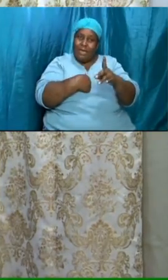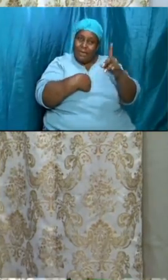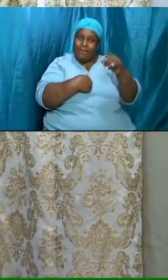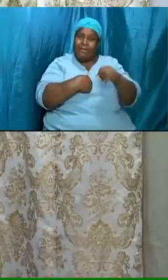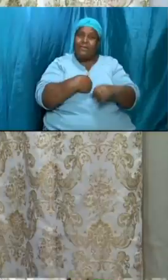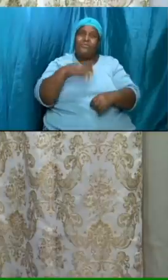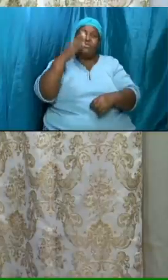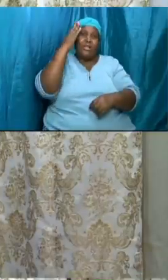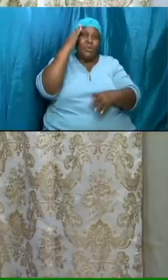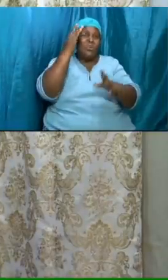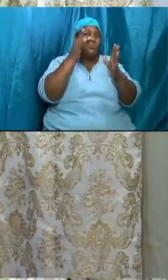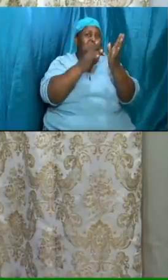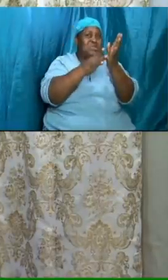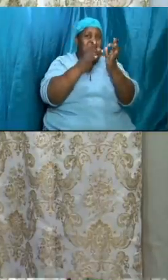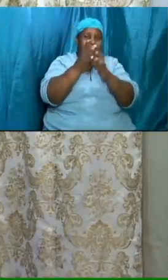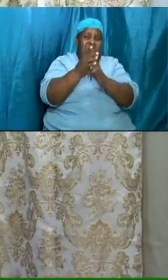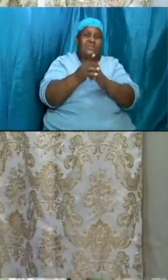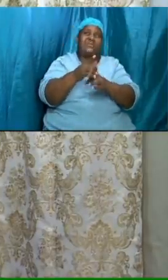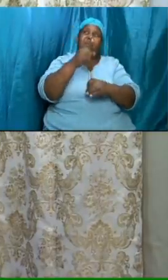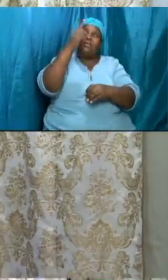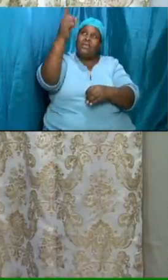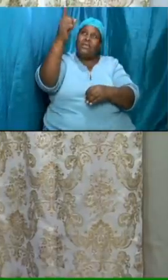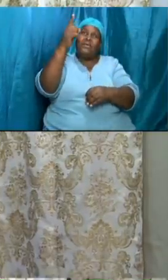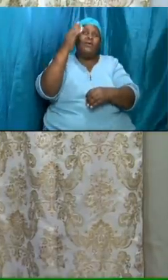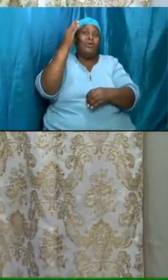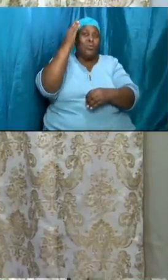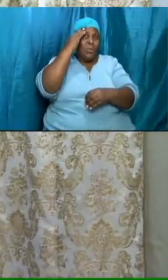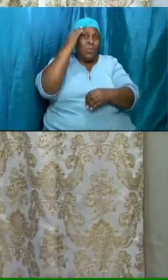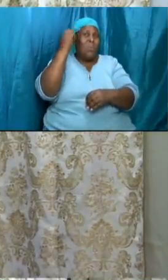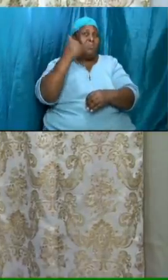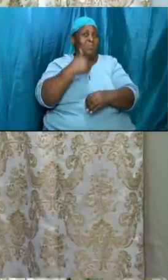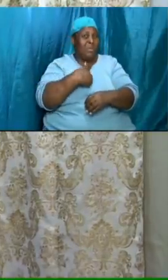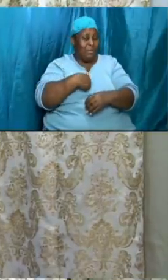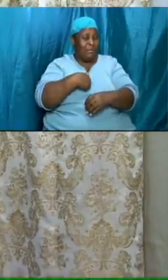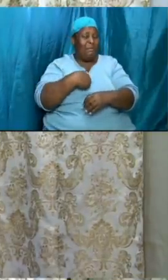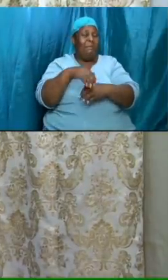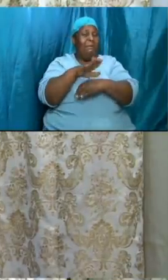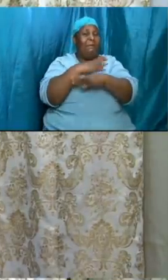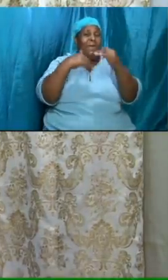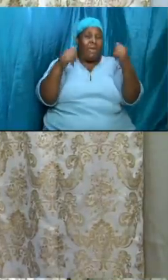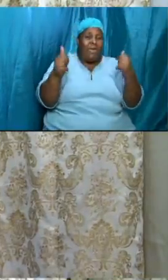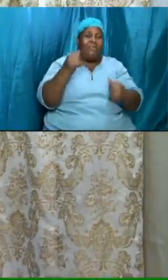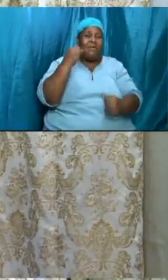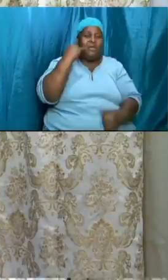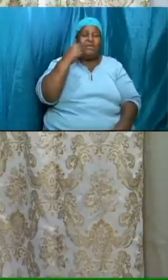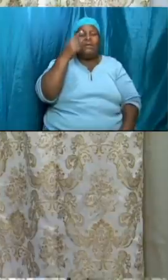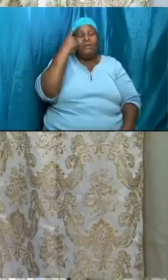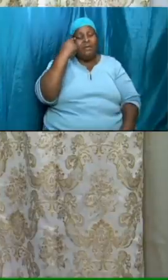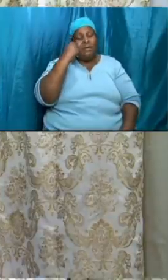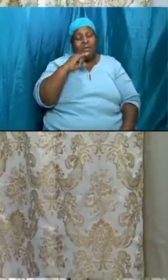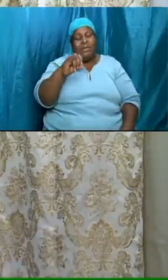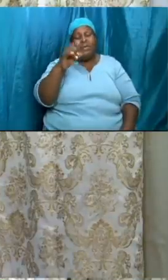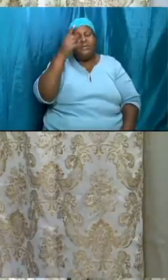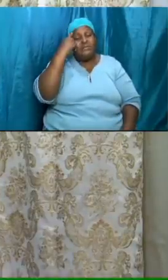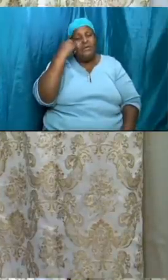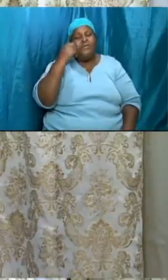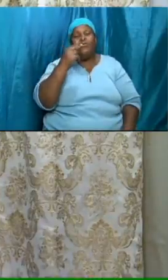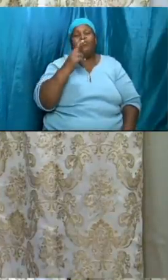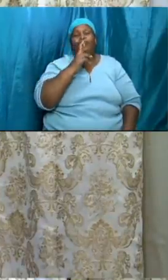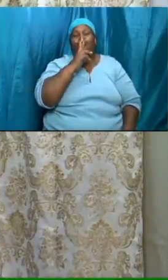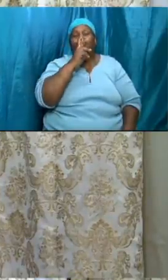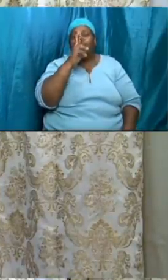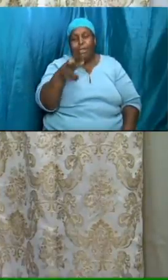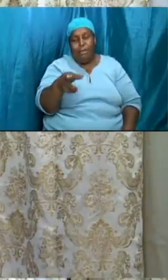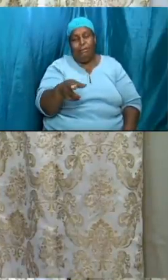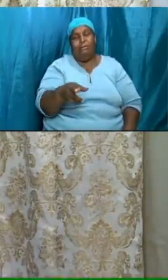heaven is real heaven is for real and i just want to reinforce this